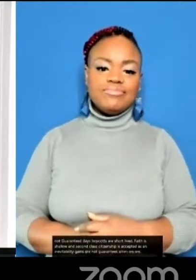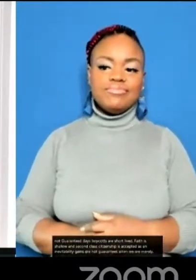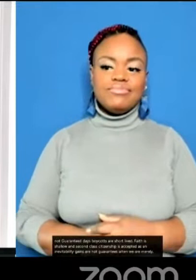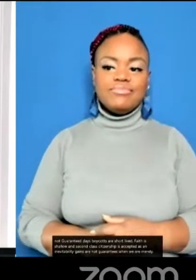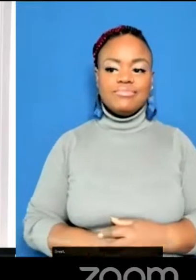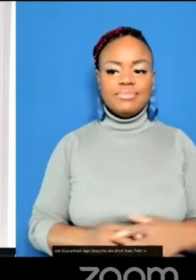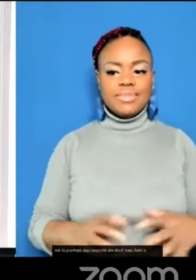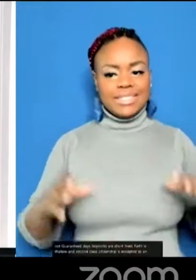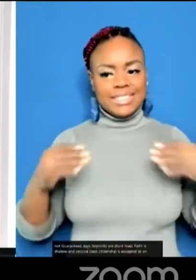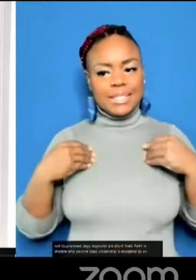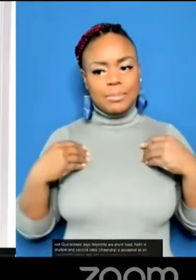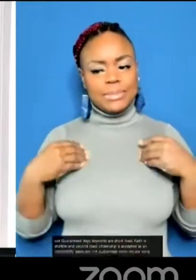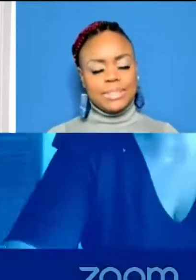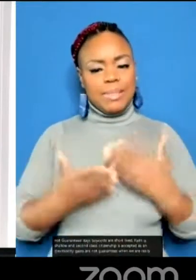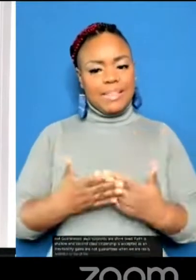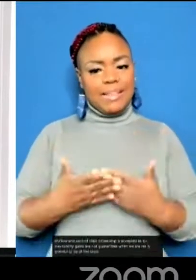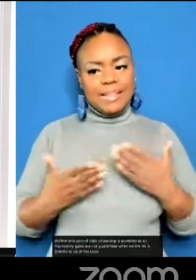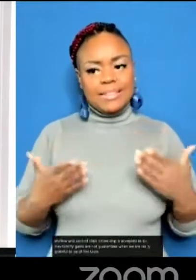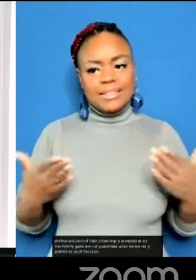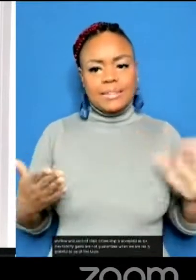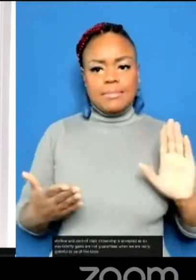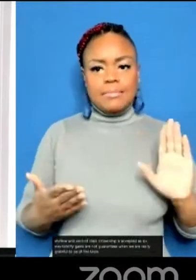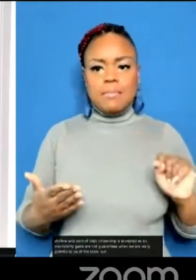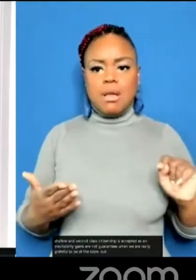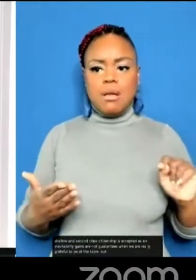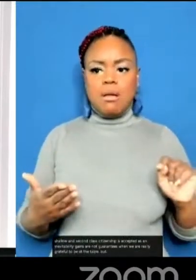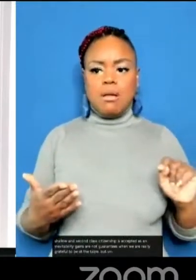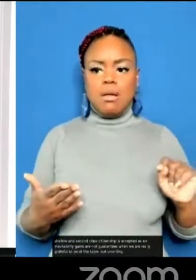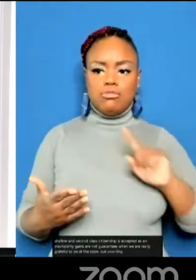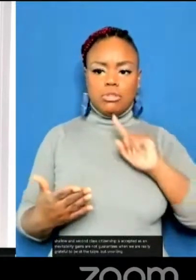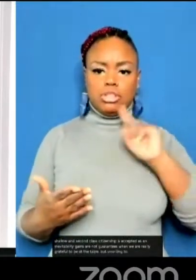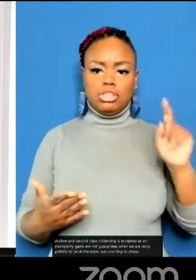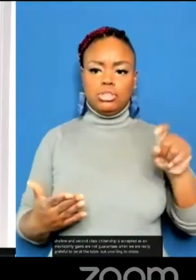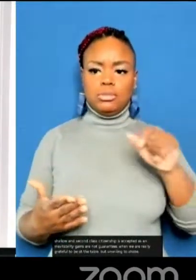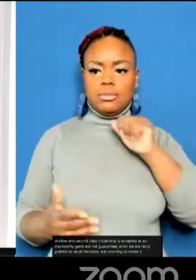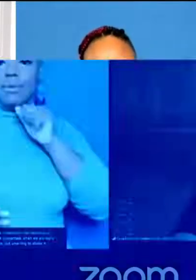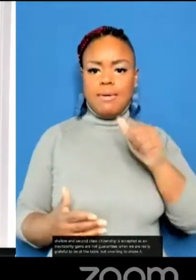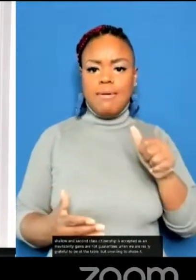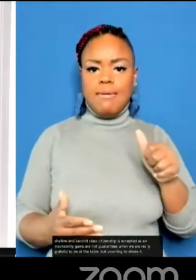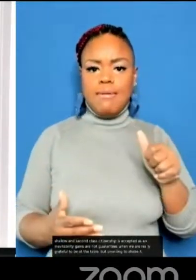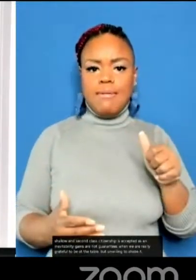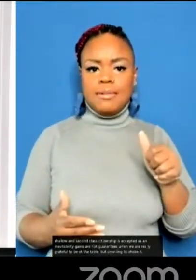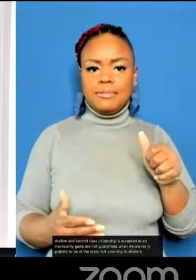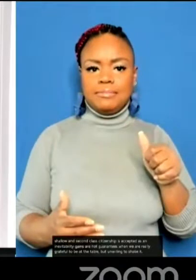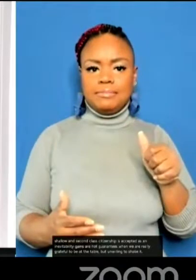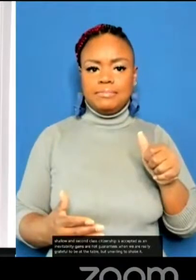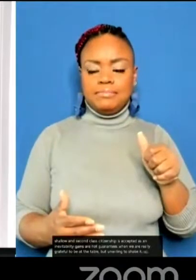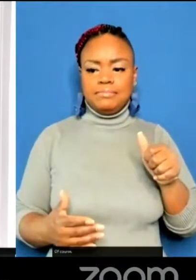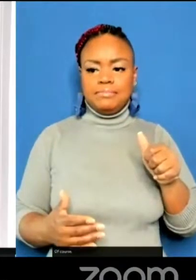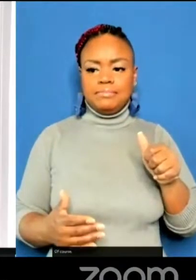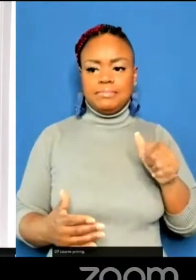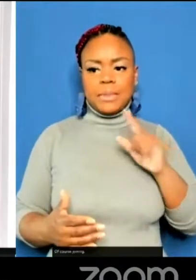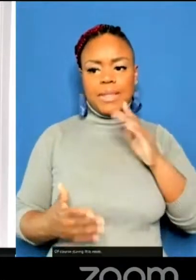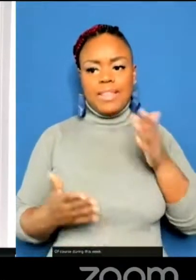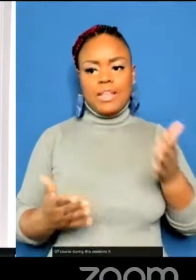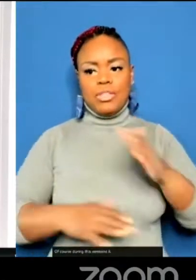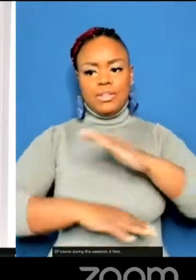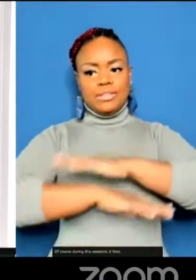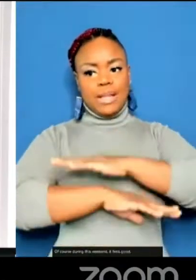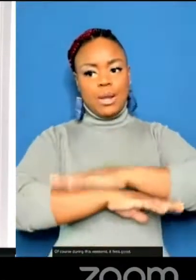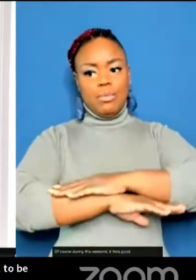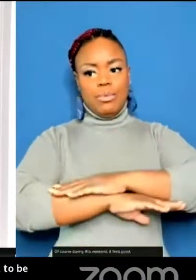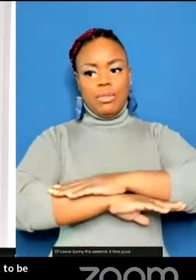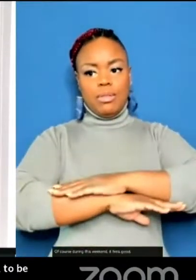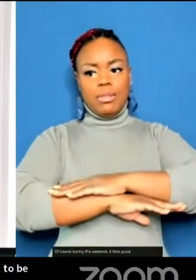grateful to be at the table, but unwilling to shake it. Of course, during this weekend it feels good